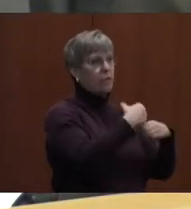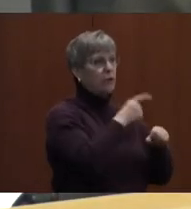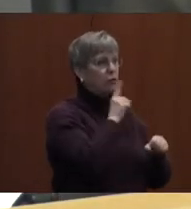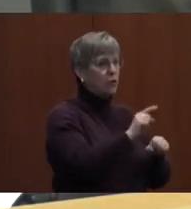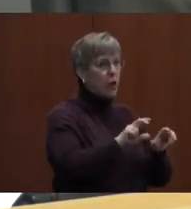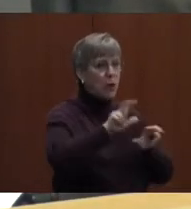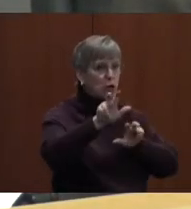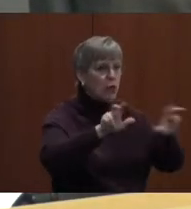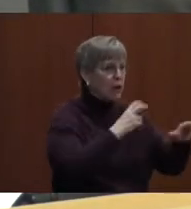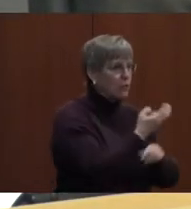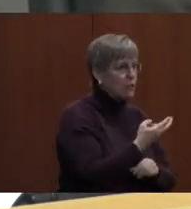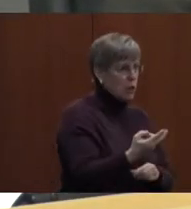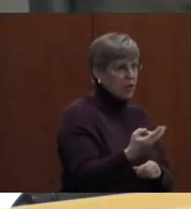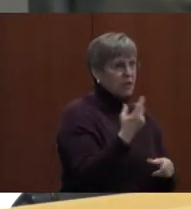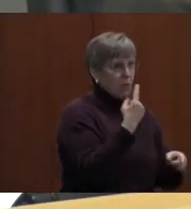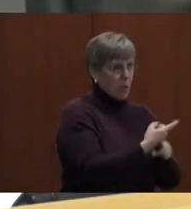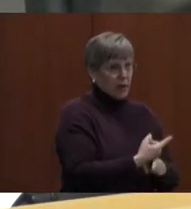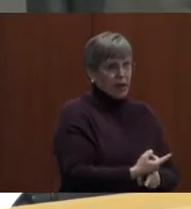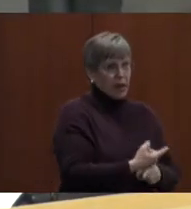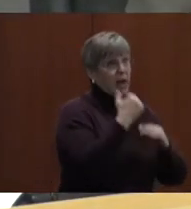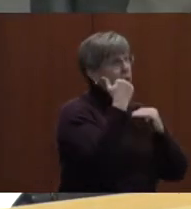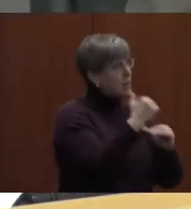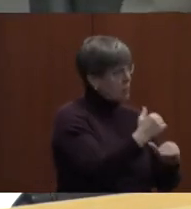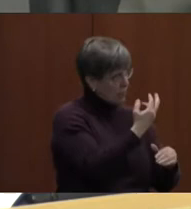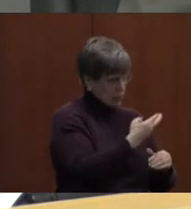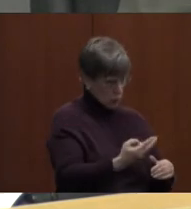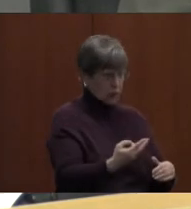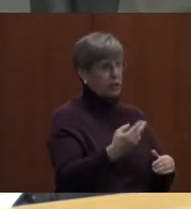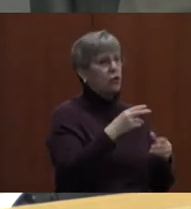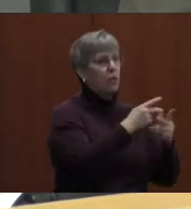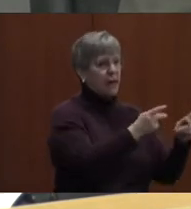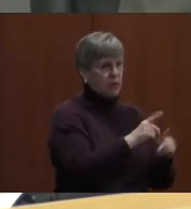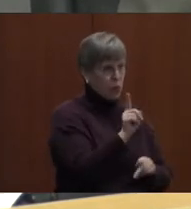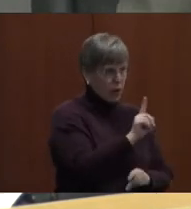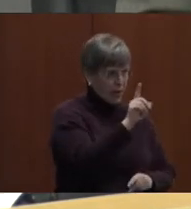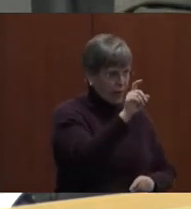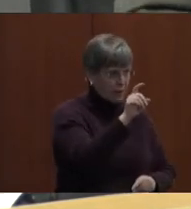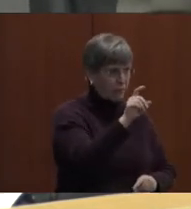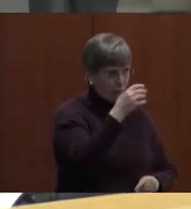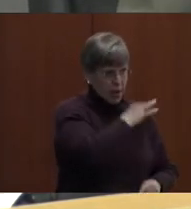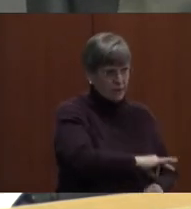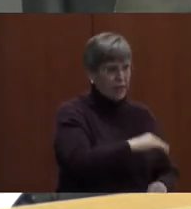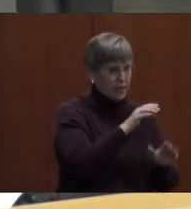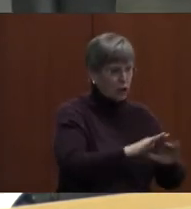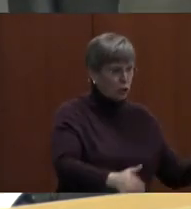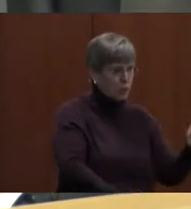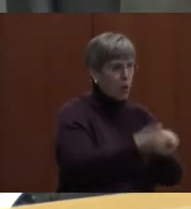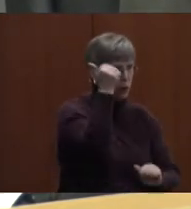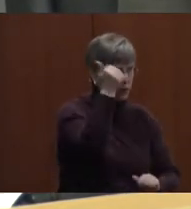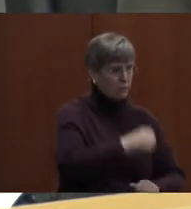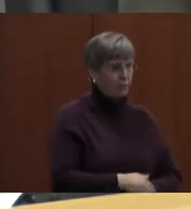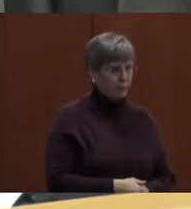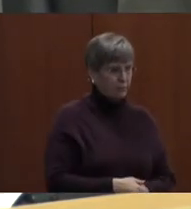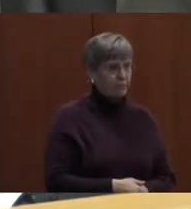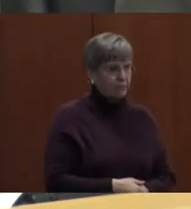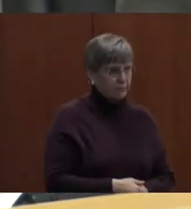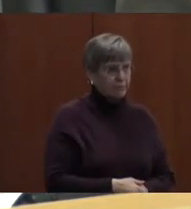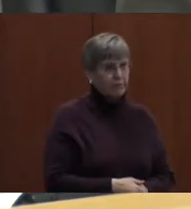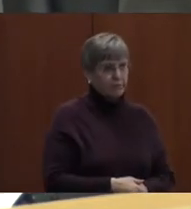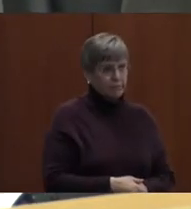resources, limited as they are, to the places that benefit children the absolute most and not,